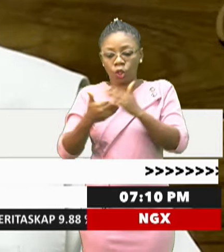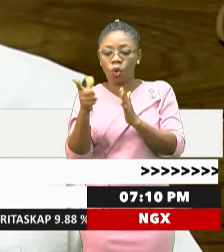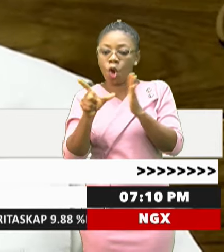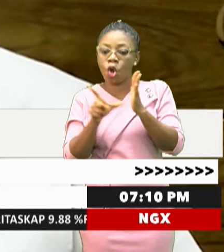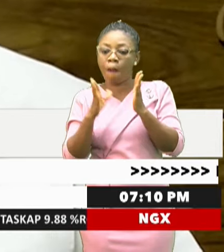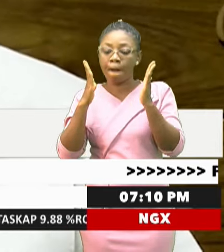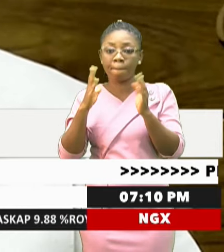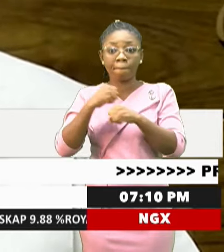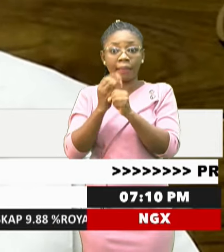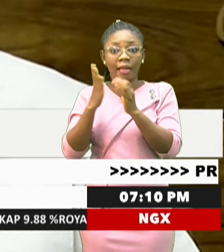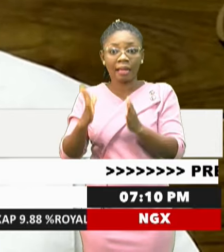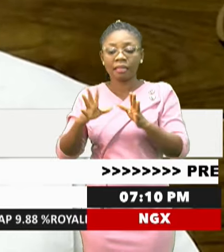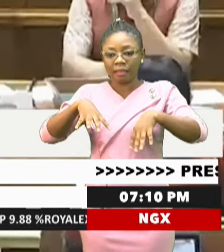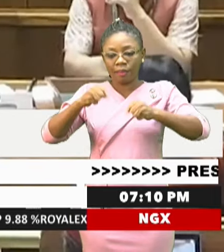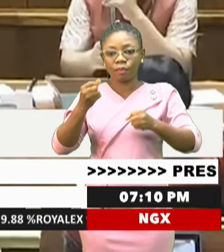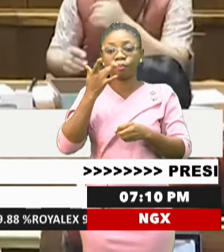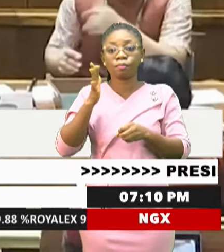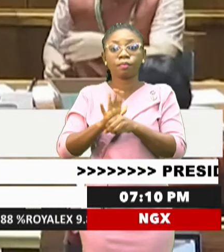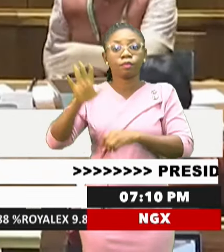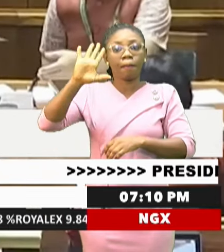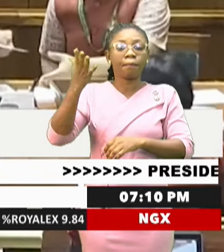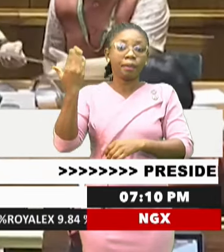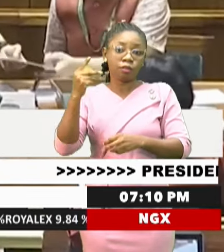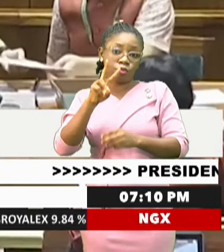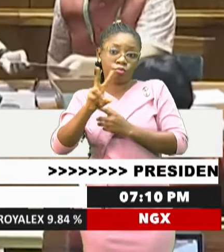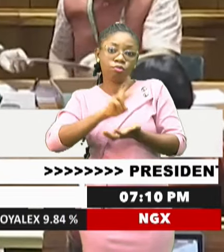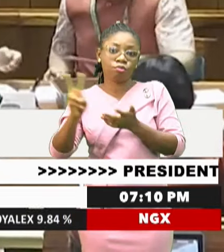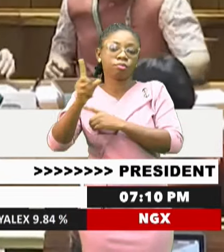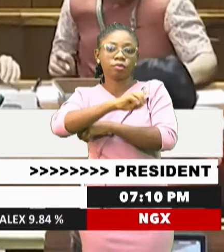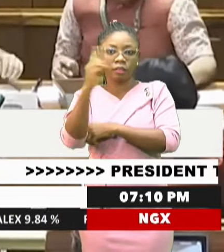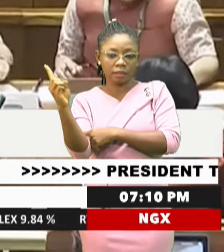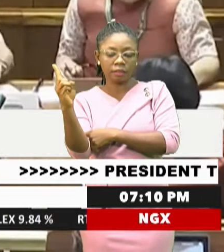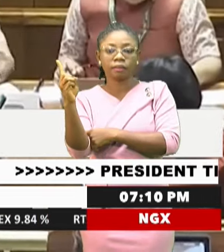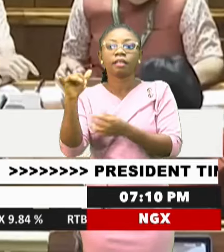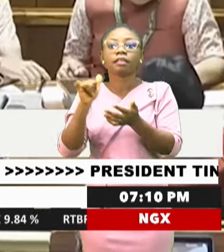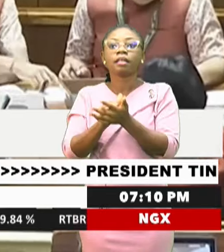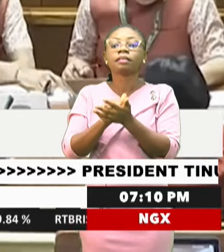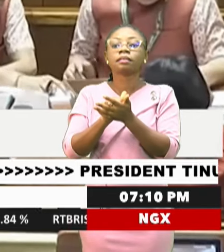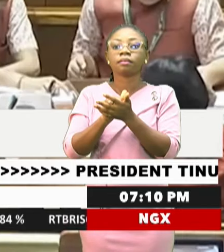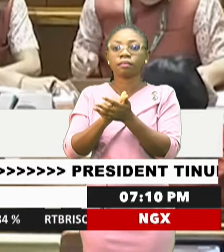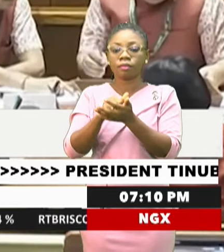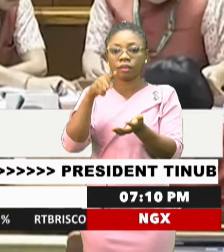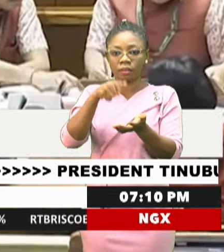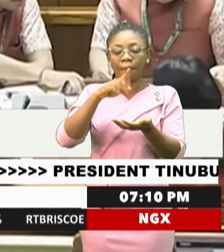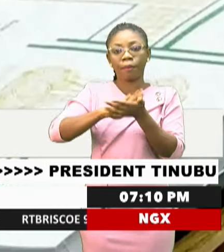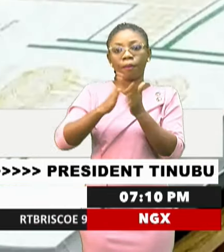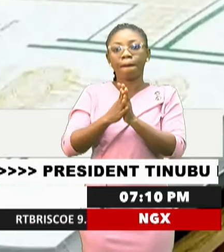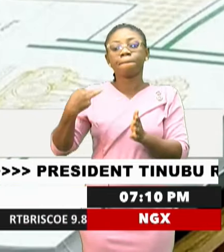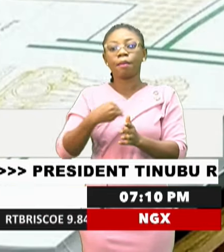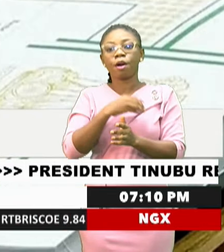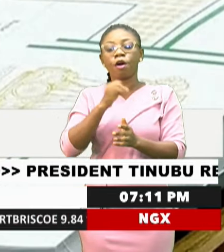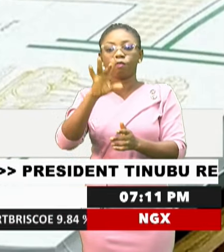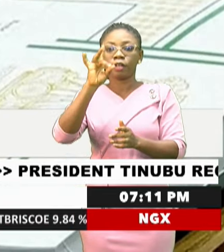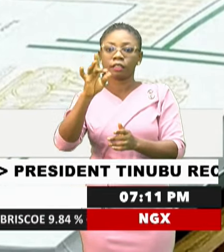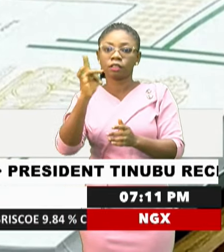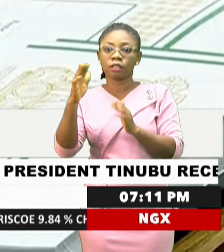oaths over the first two days. Indian Prime Minister Narendra Modi was sworn in as a member of the 18th Lok Sabha lower